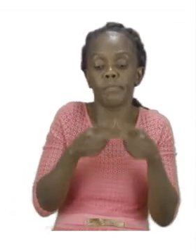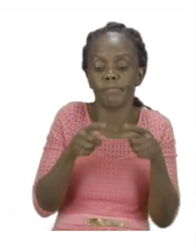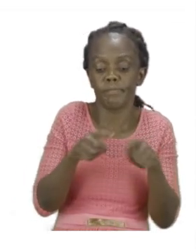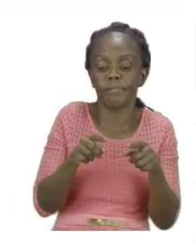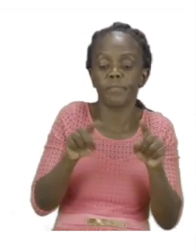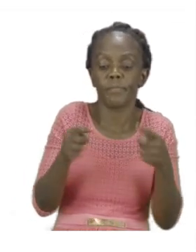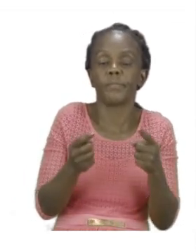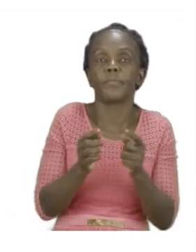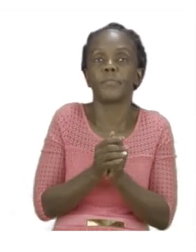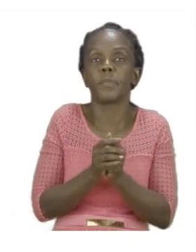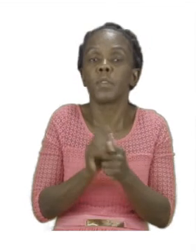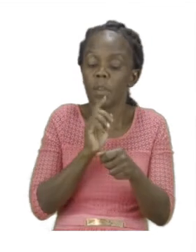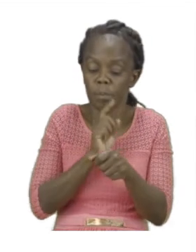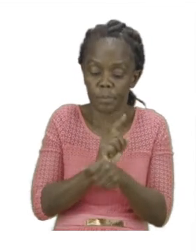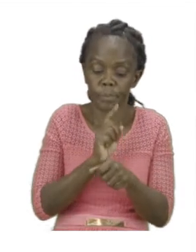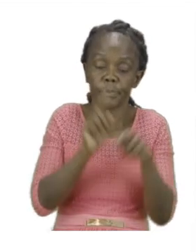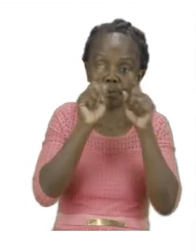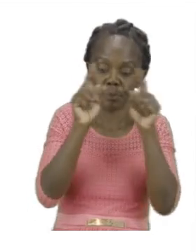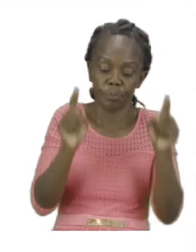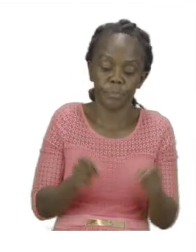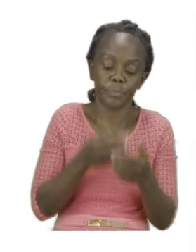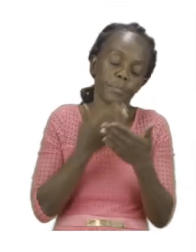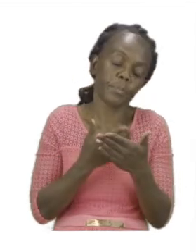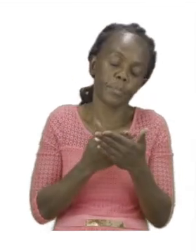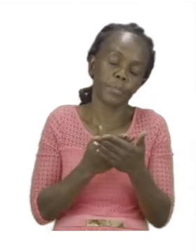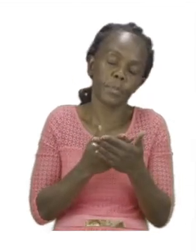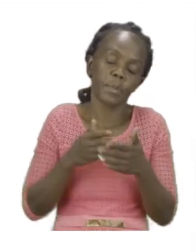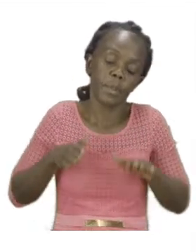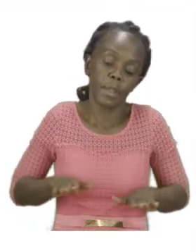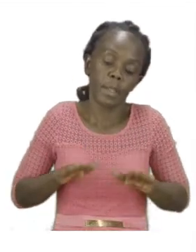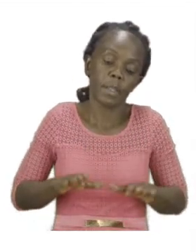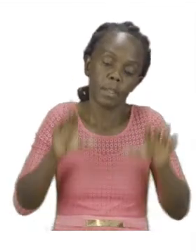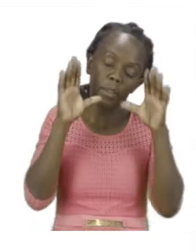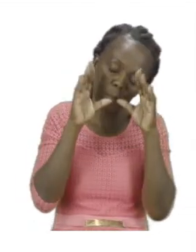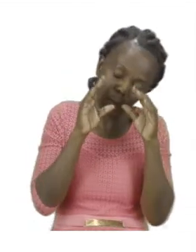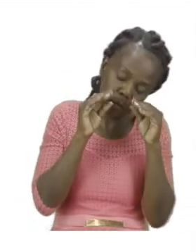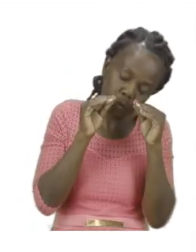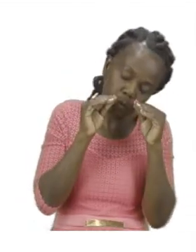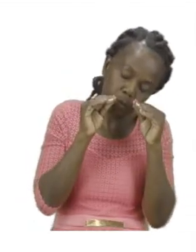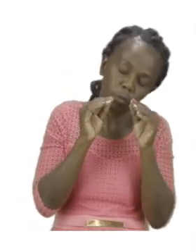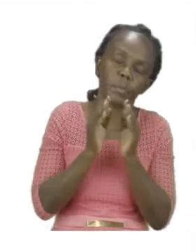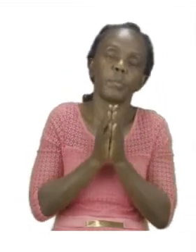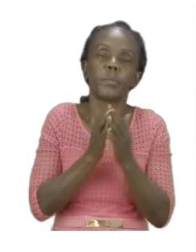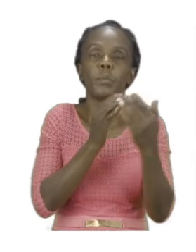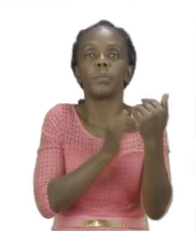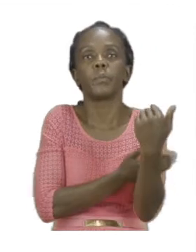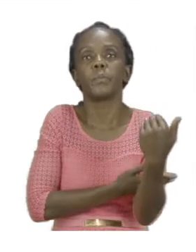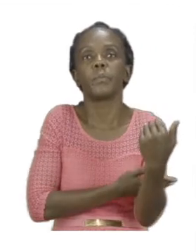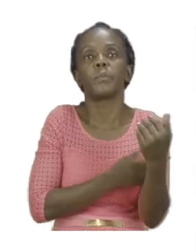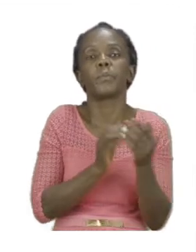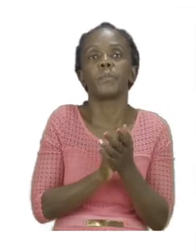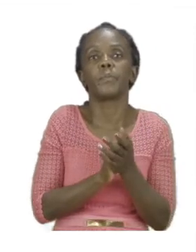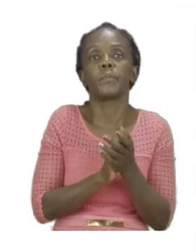sleeping soundly in her bed. And then you can see her eating